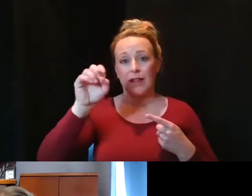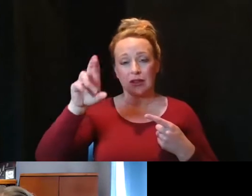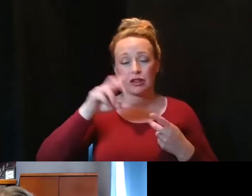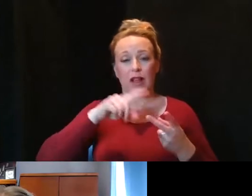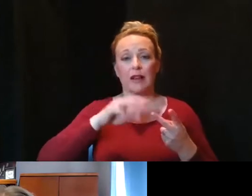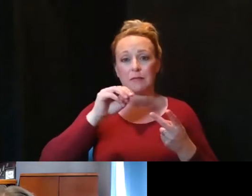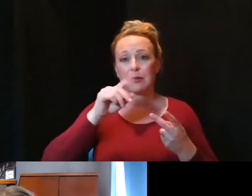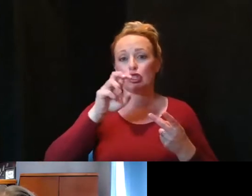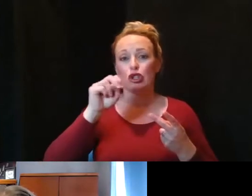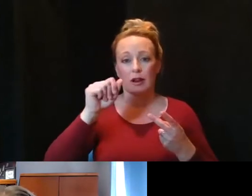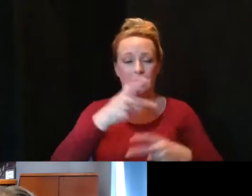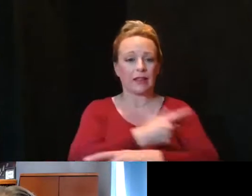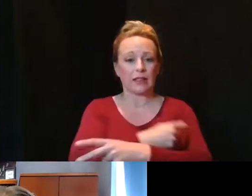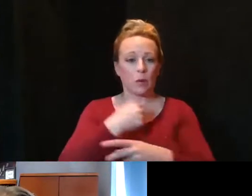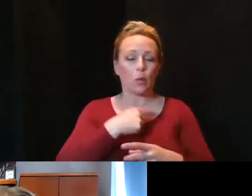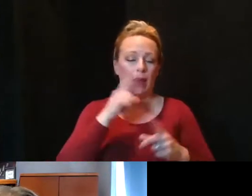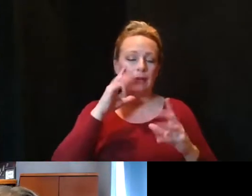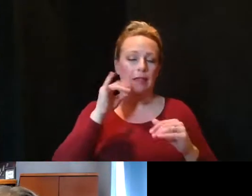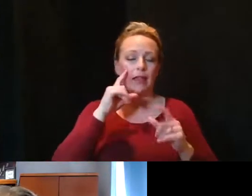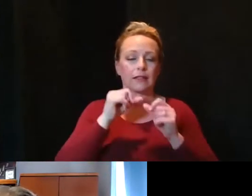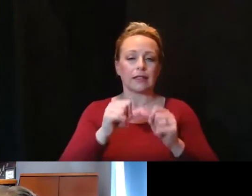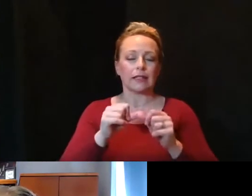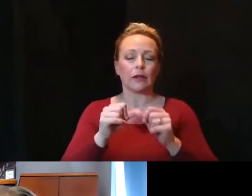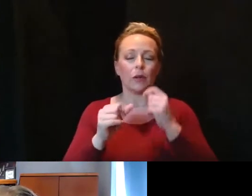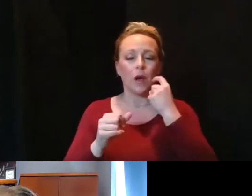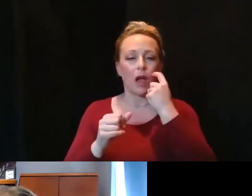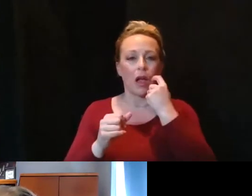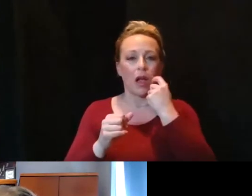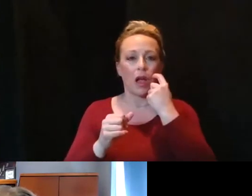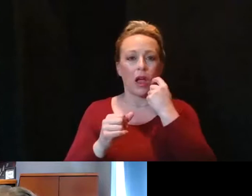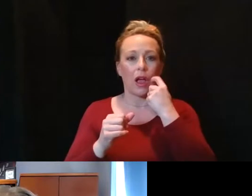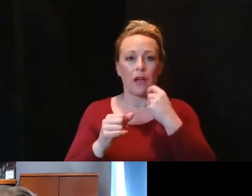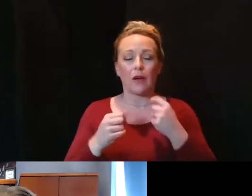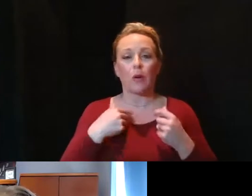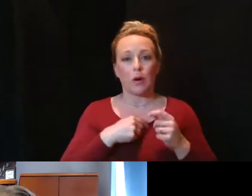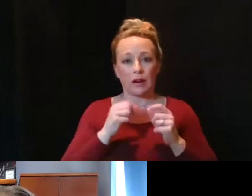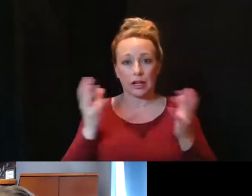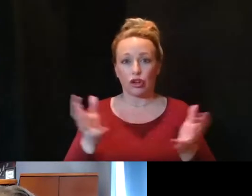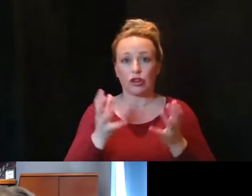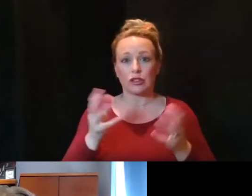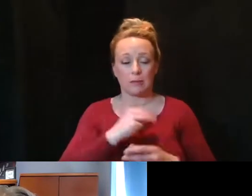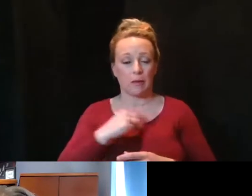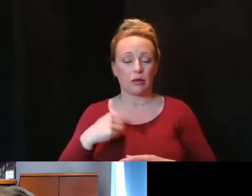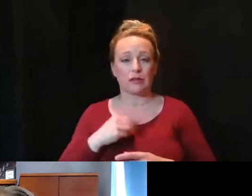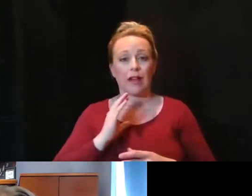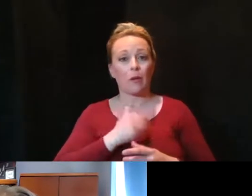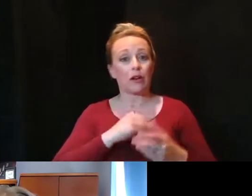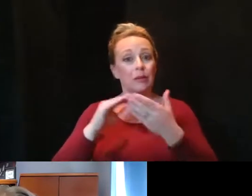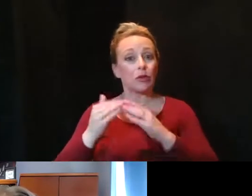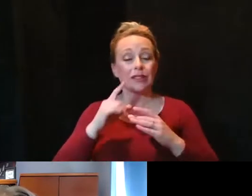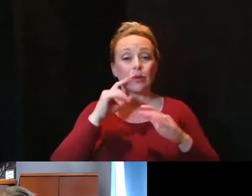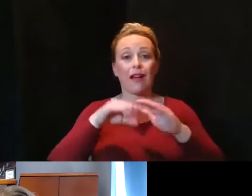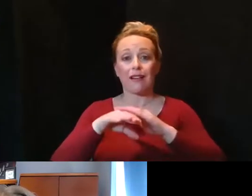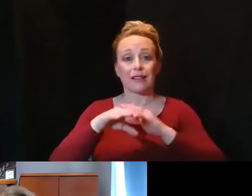expecting that to continue. We are continuing to encourage members of our community to access the